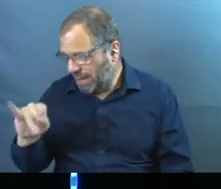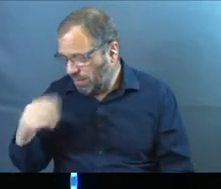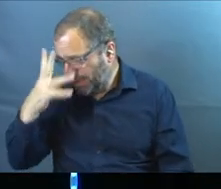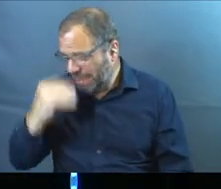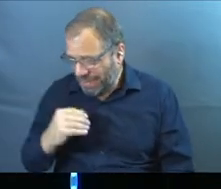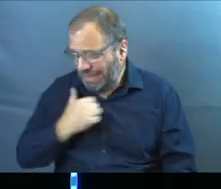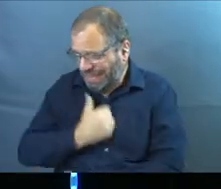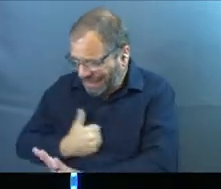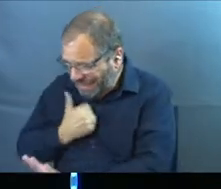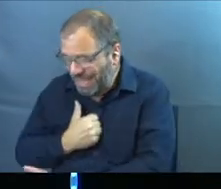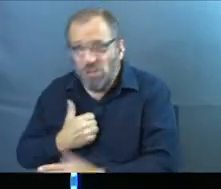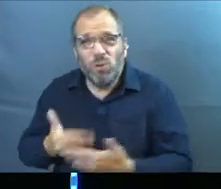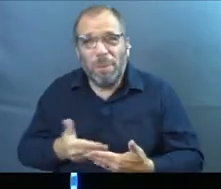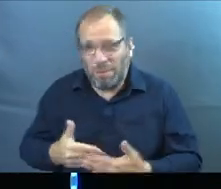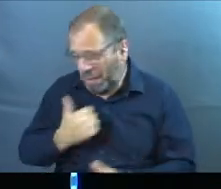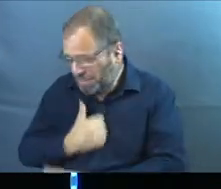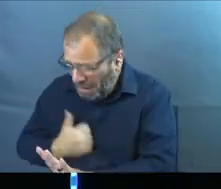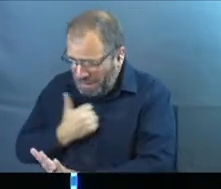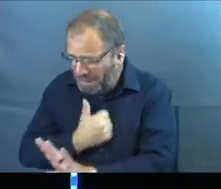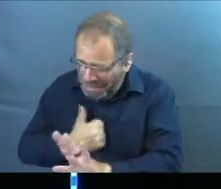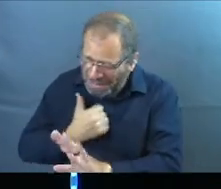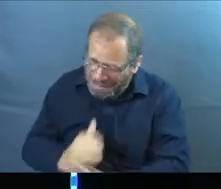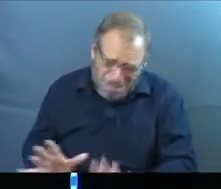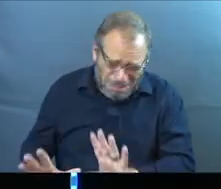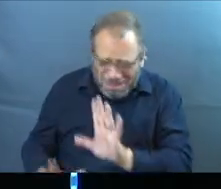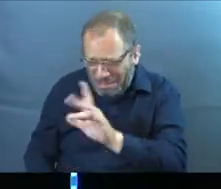and I was like apologizing to a newborn baby. I'm so sorry.